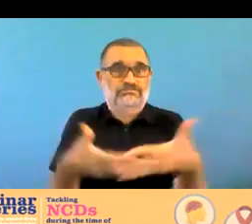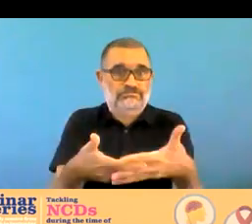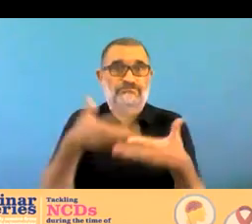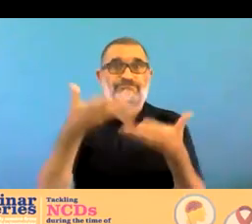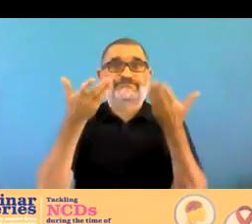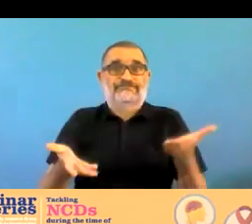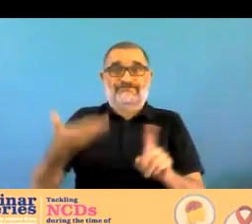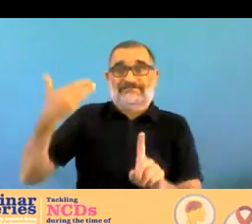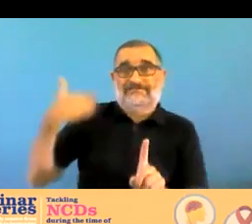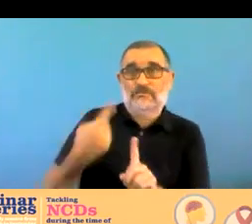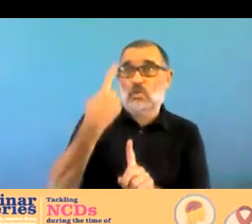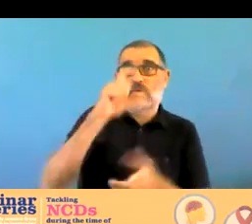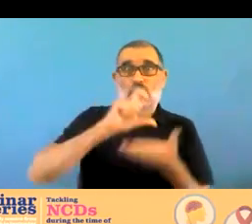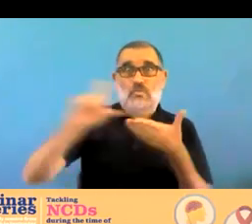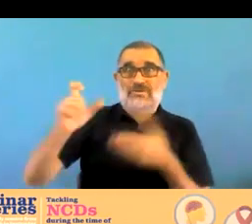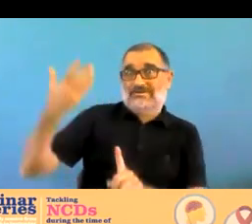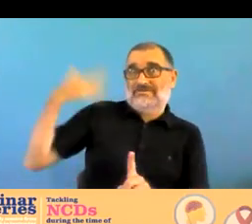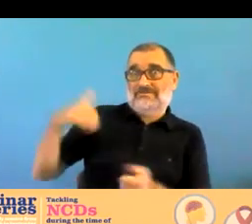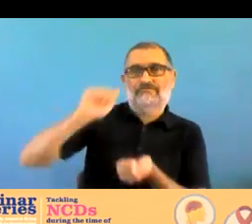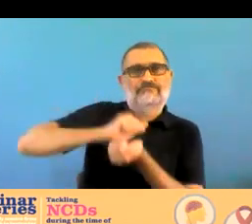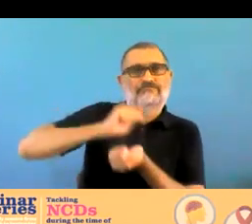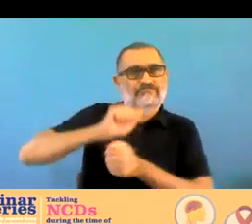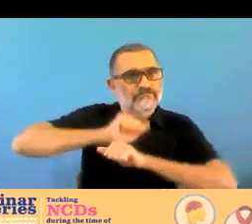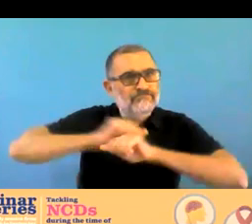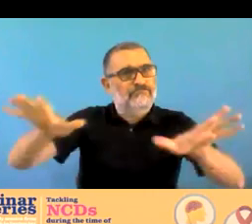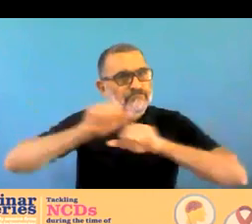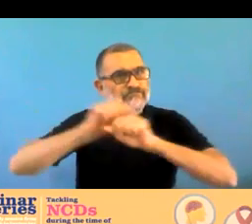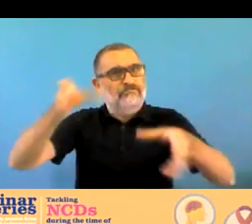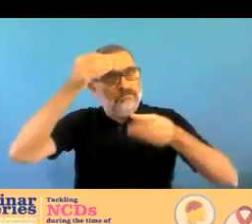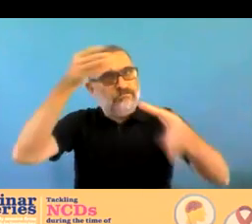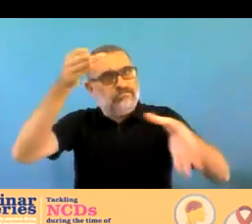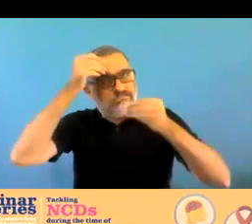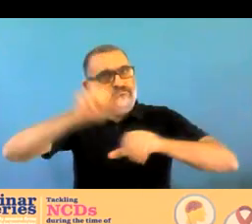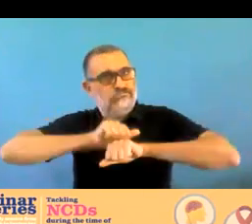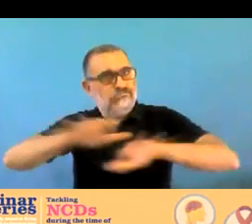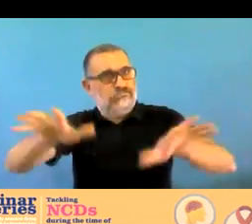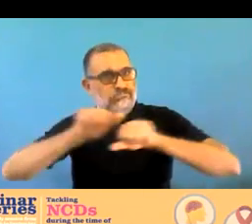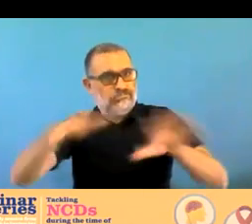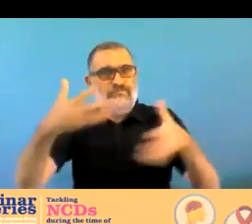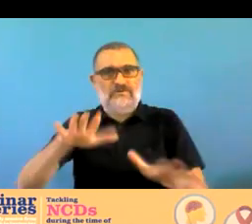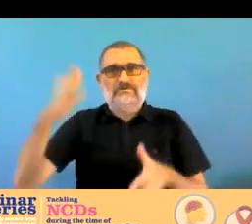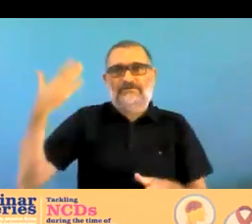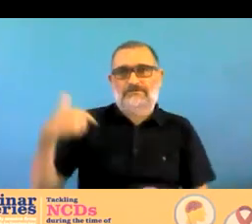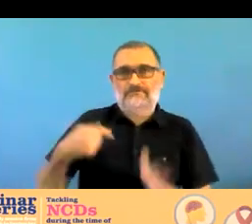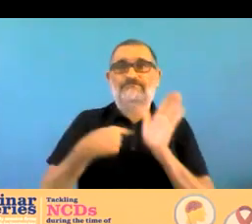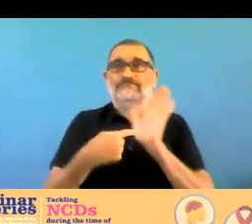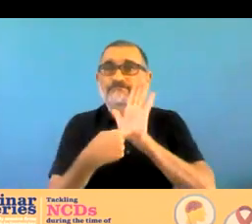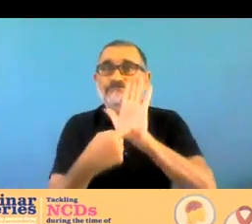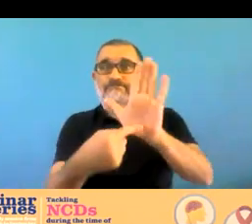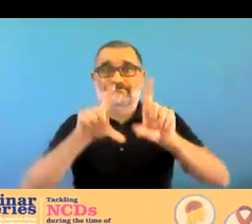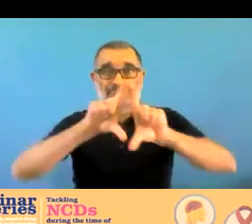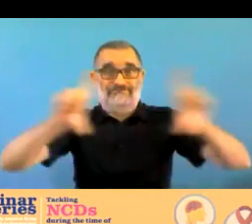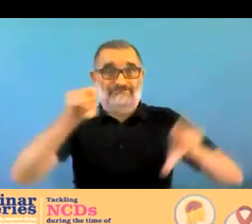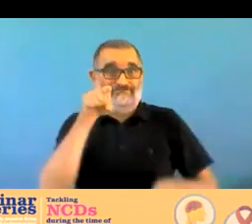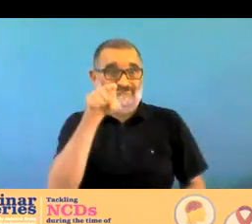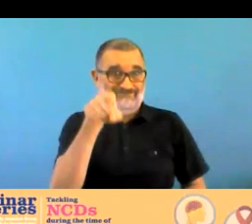and what this shows is that mental health neurological and substance use services is the